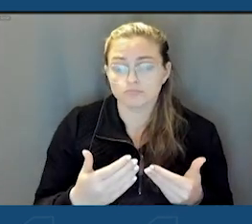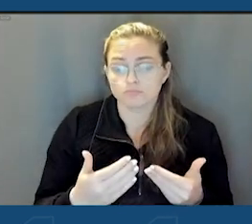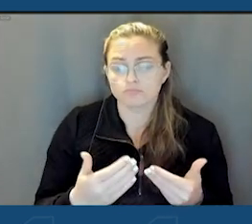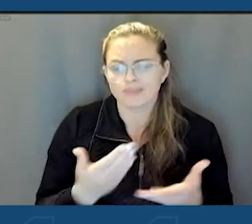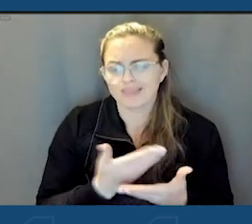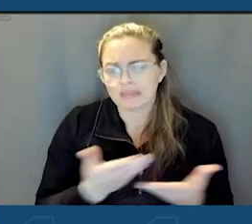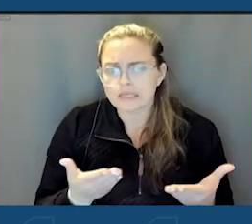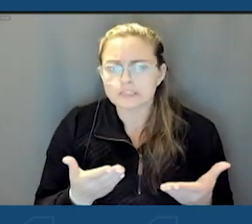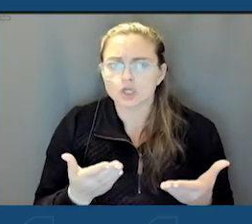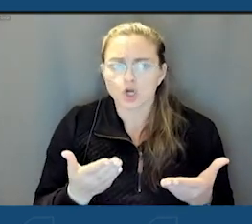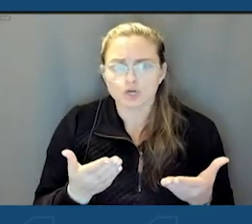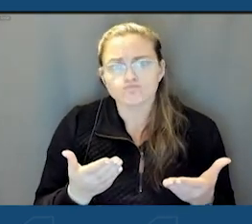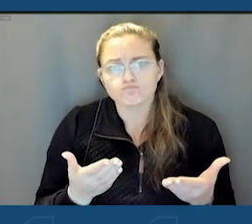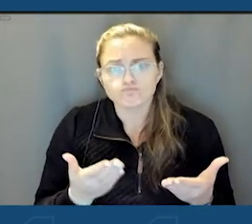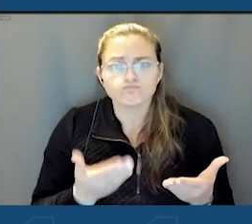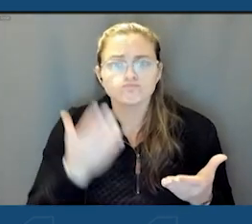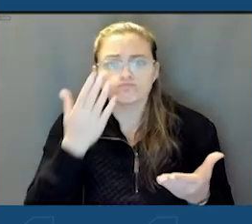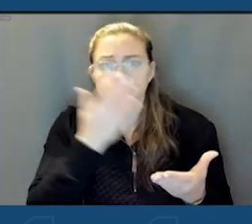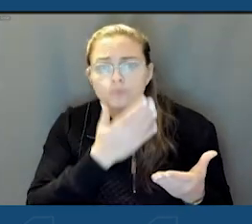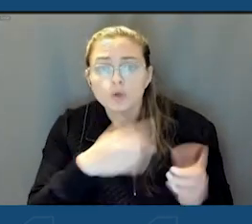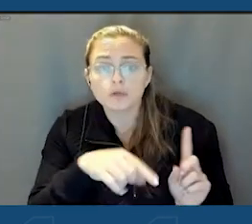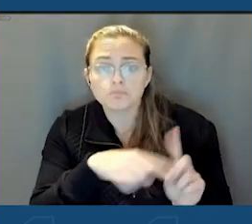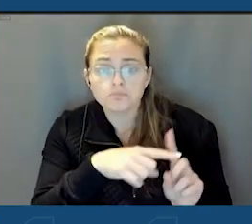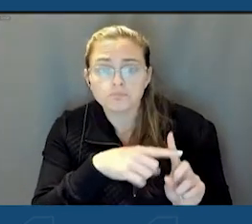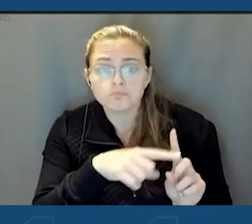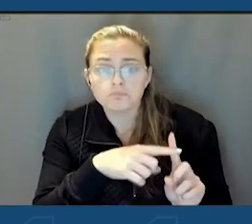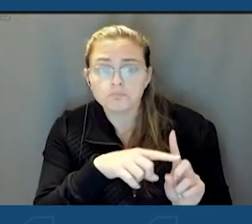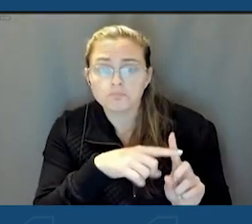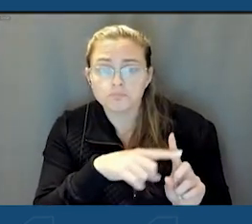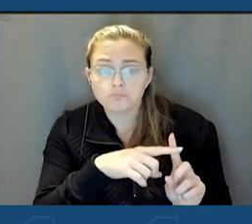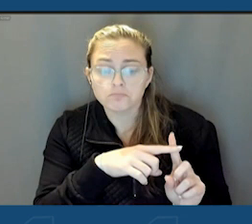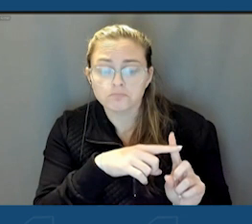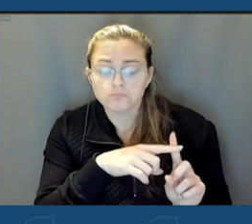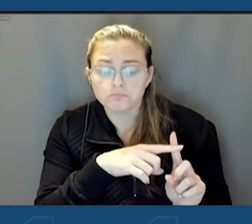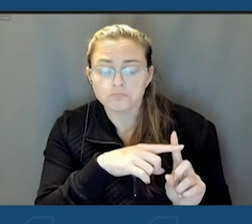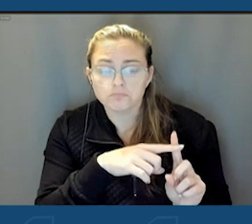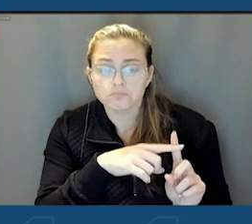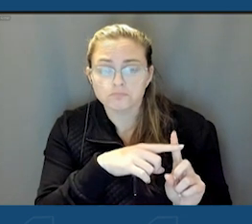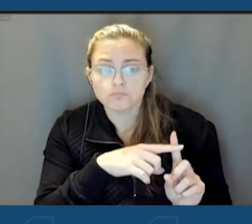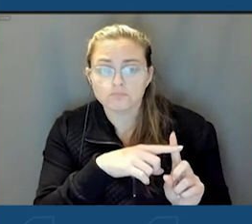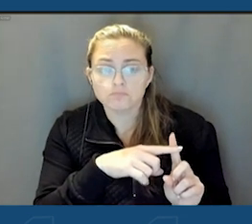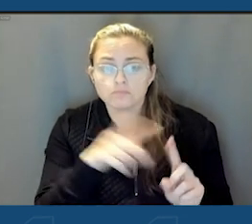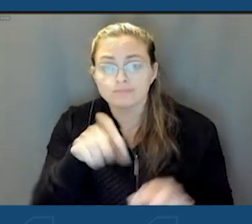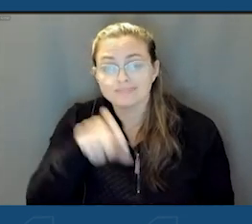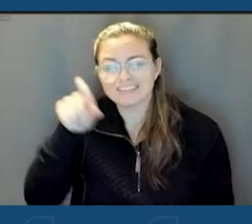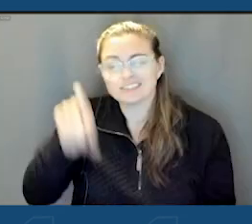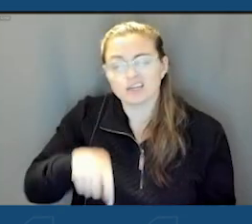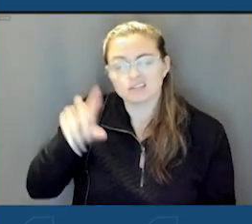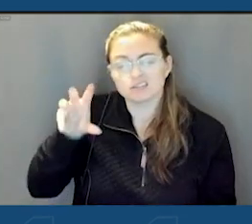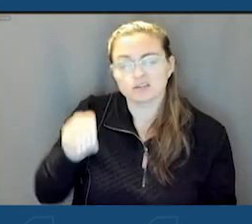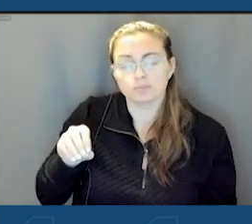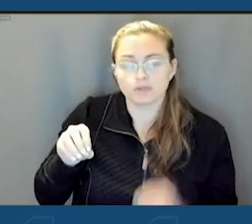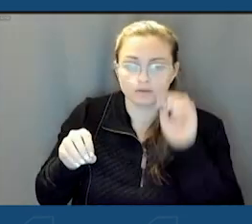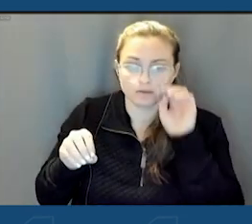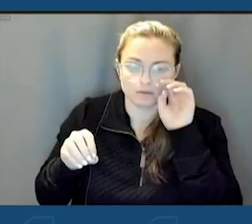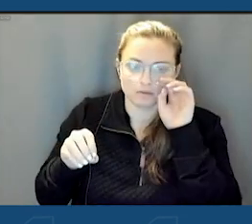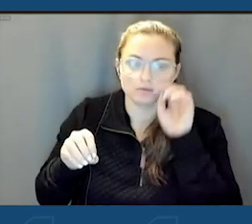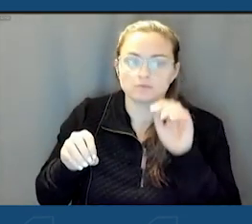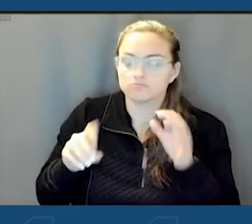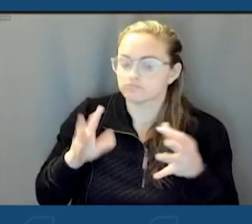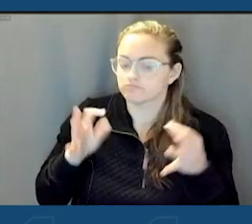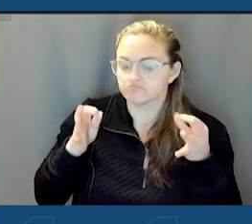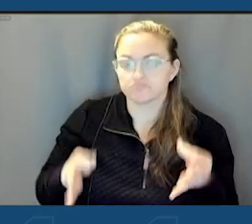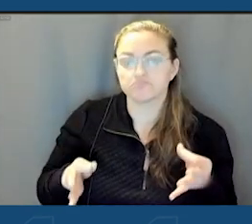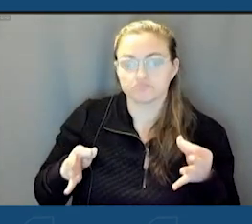are, things are looking in the right direction. Uh, a Texas company has chosen